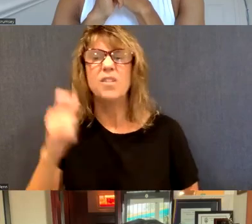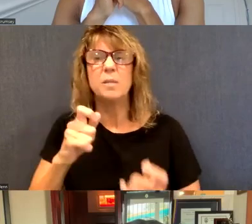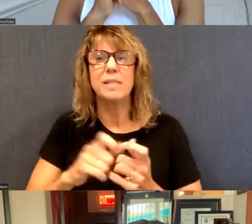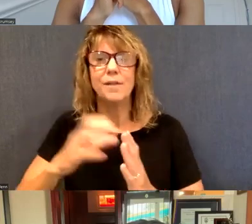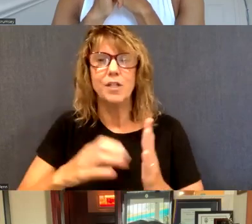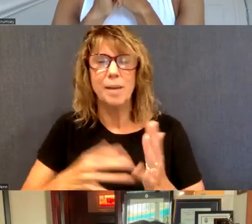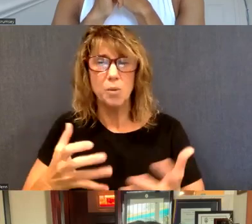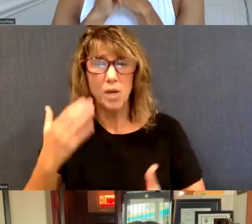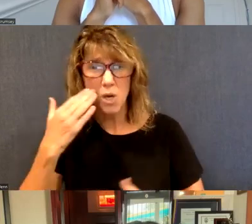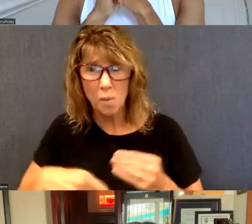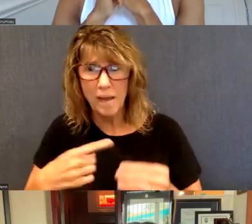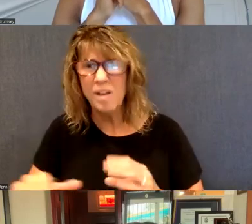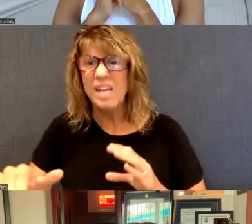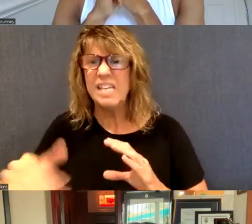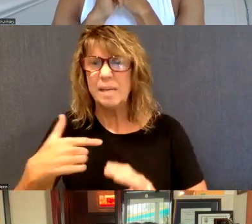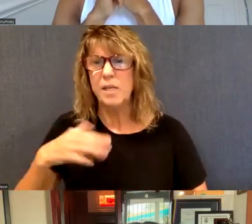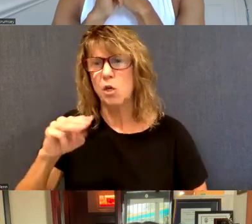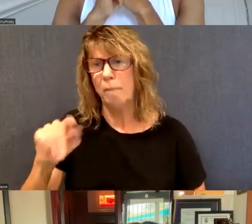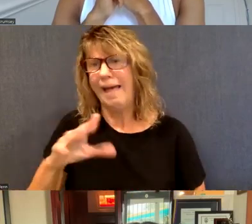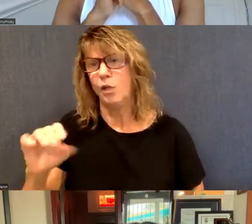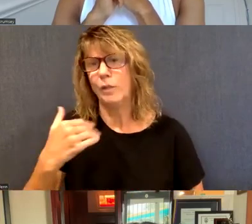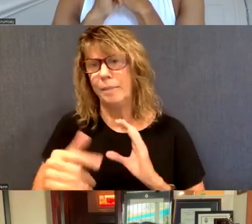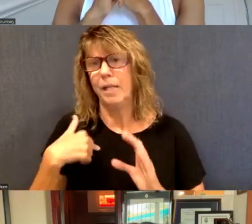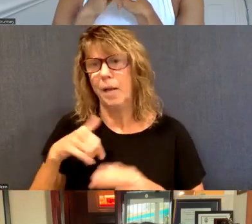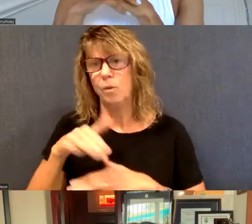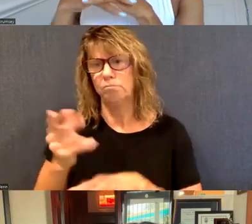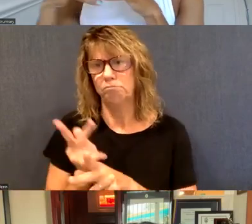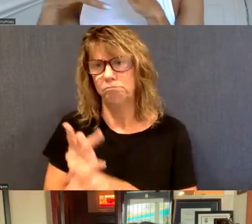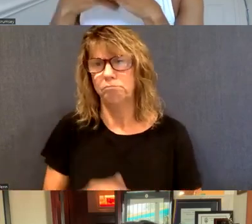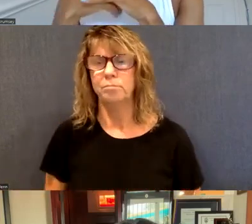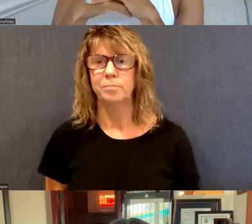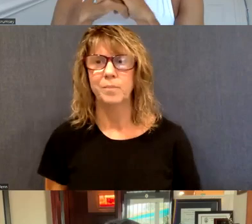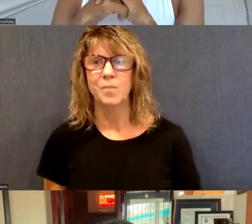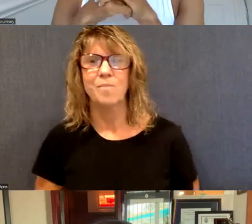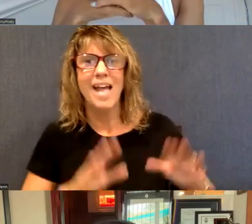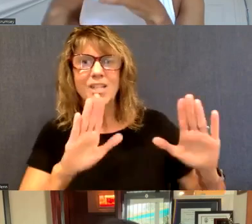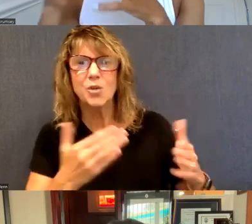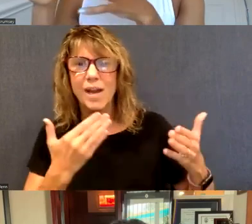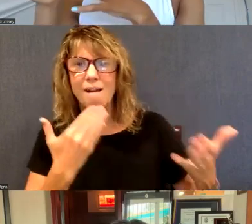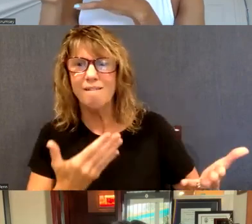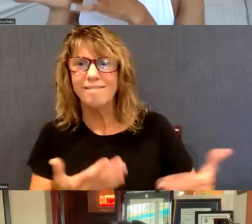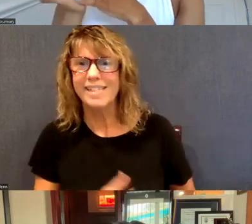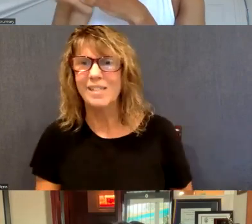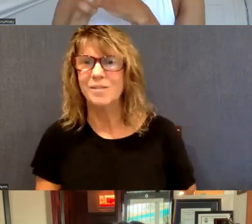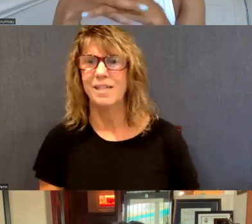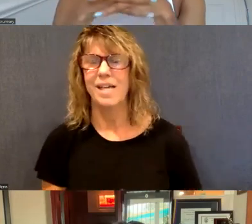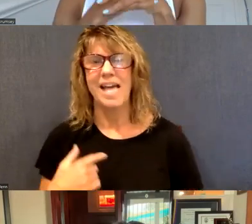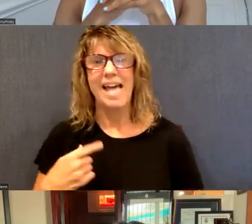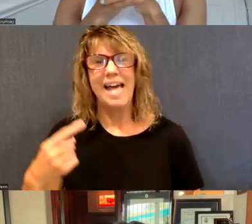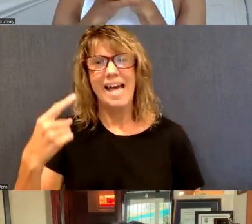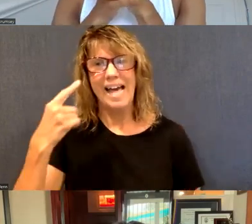just send me or Matt an email and we could, we can send those to you. Oh, that's a great offer, Margie. And I think it's